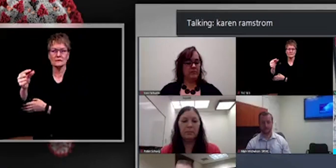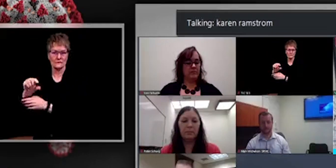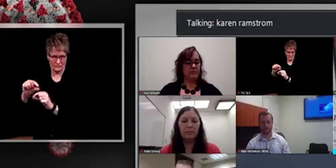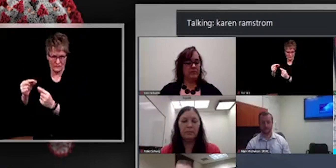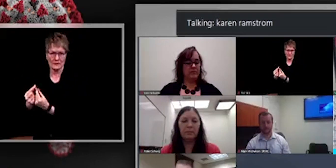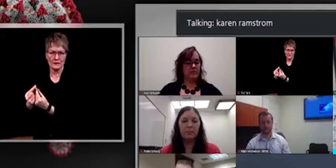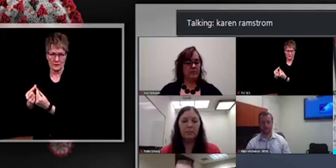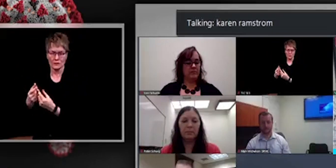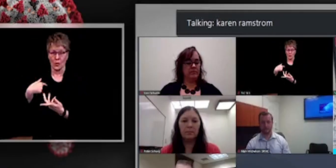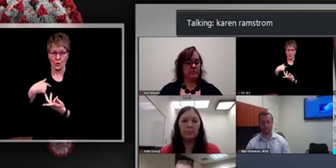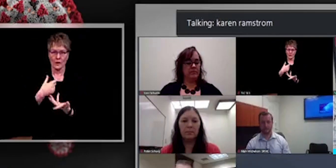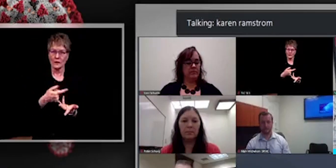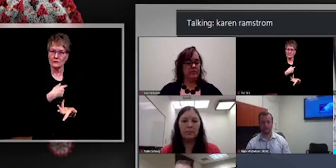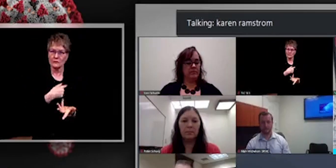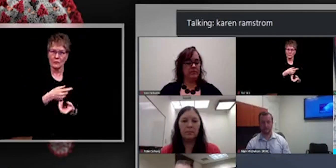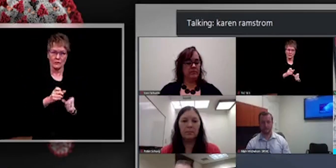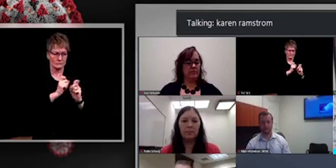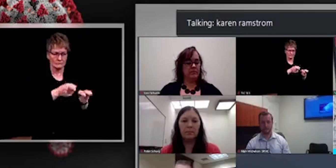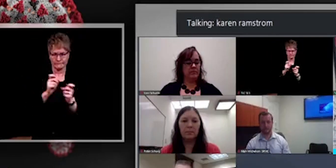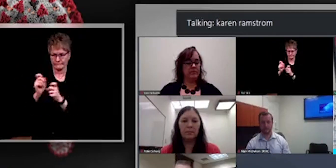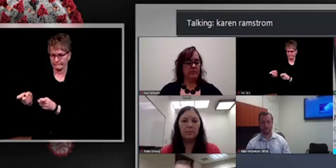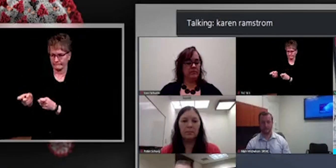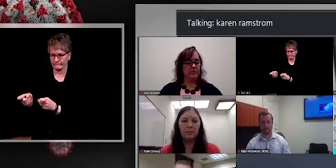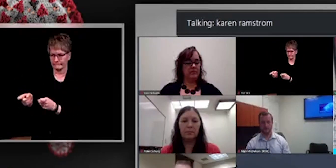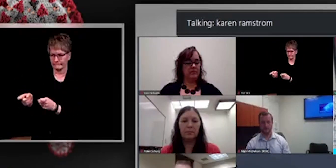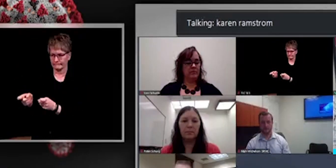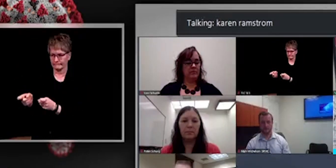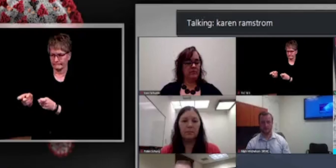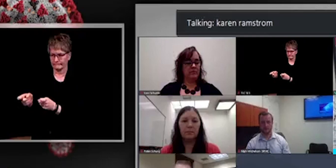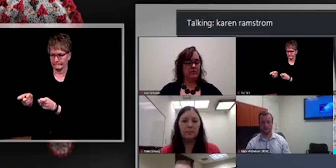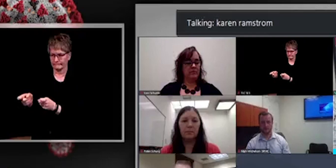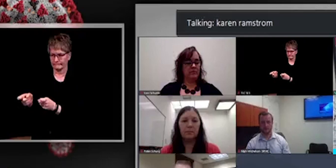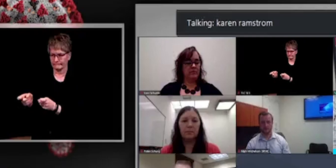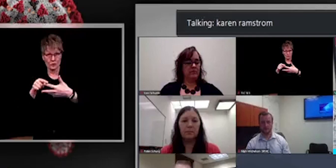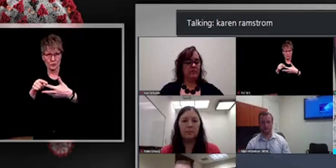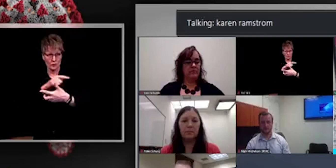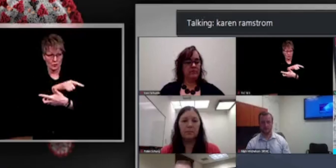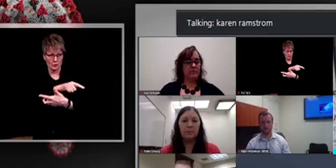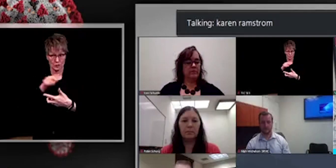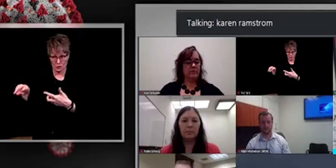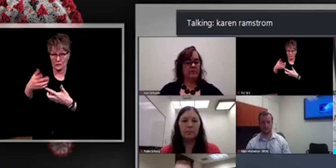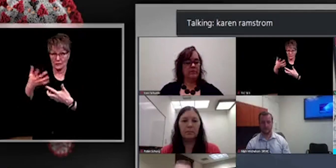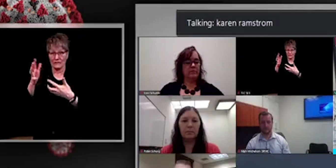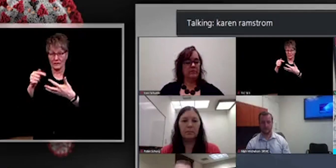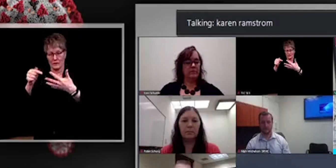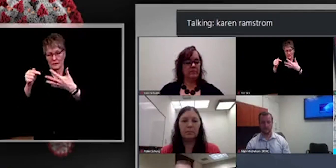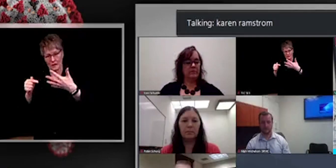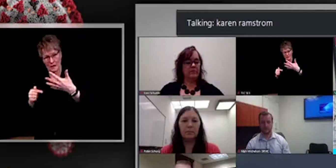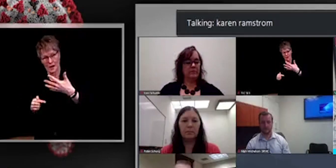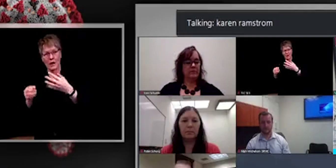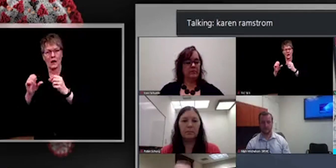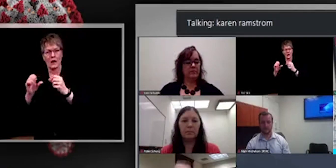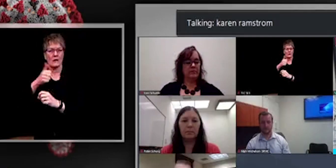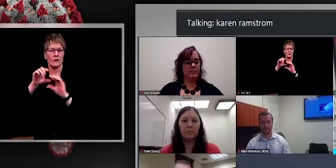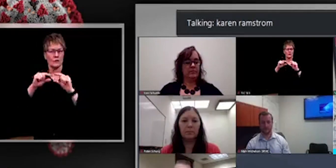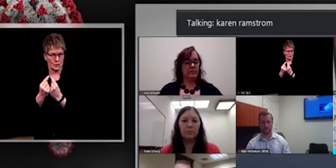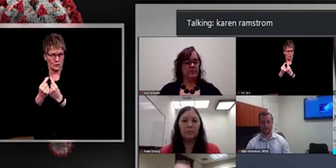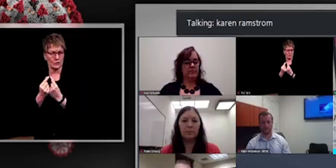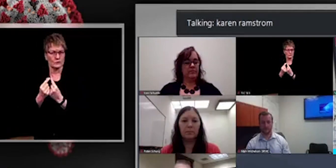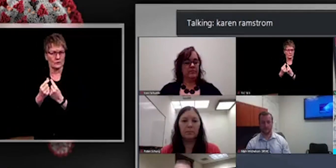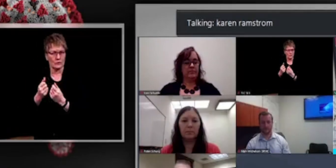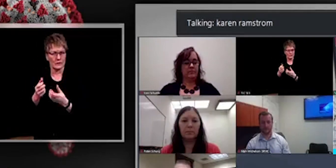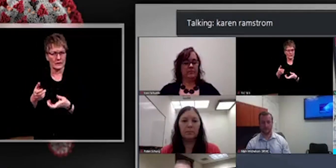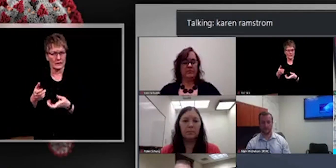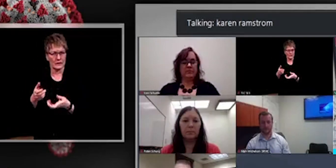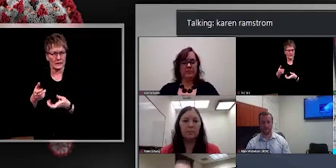groups that will become eligible to receive vaccine as more becomes available. Similarly, there's a second